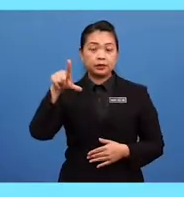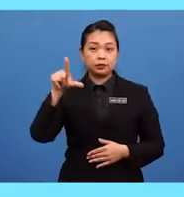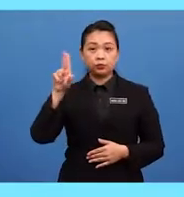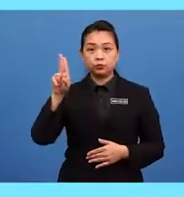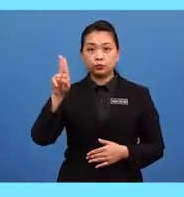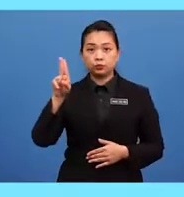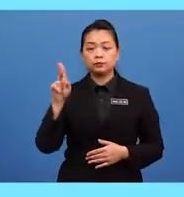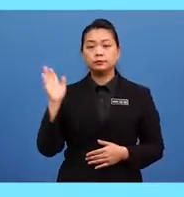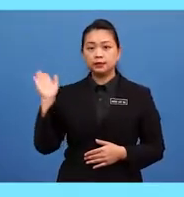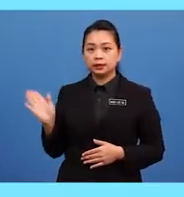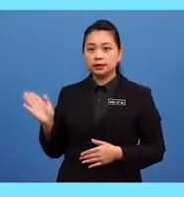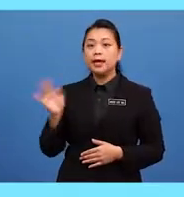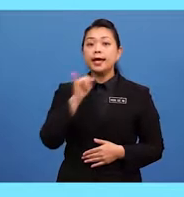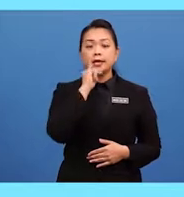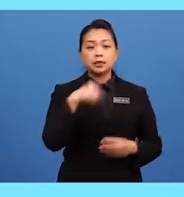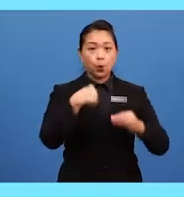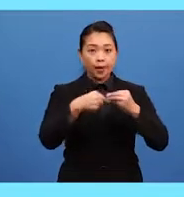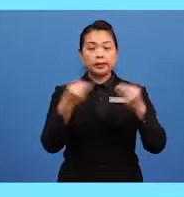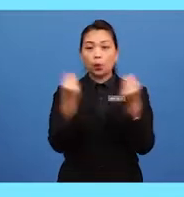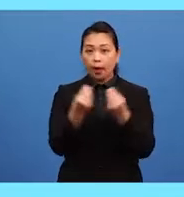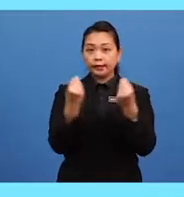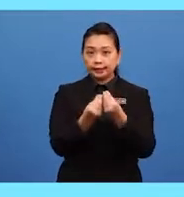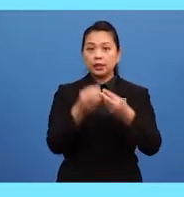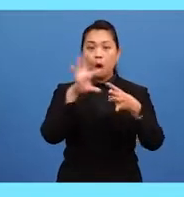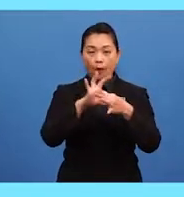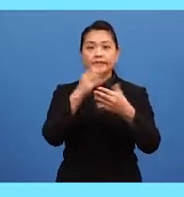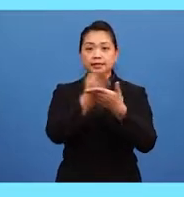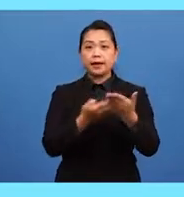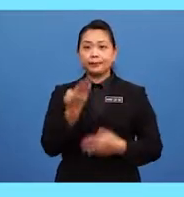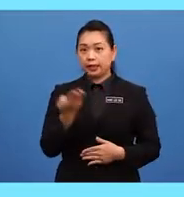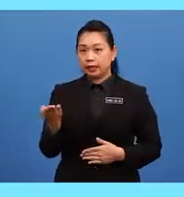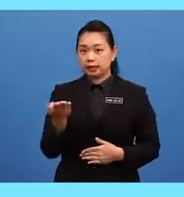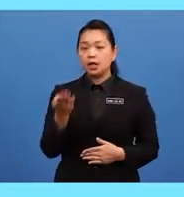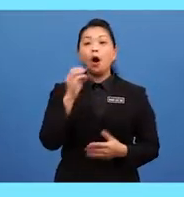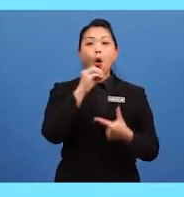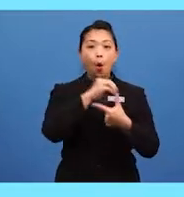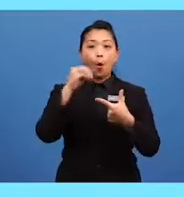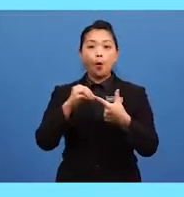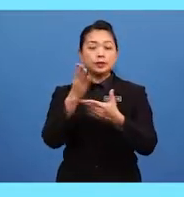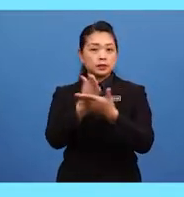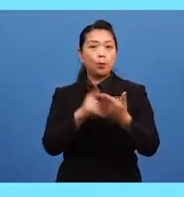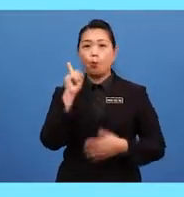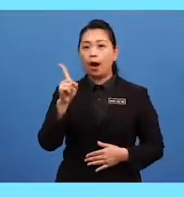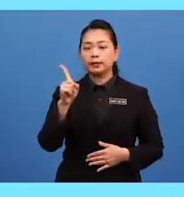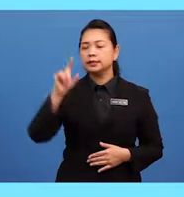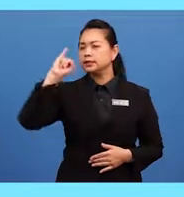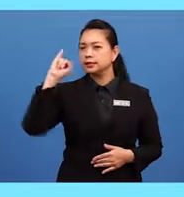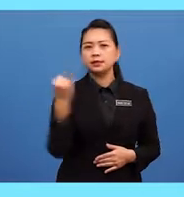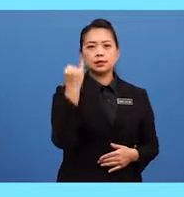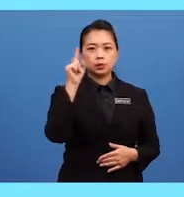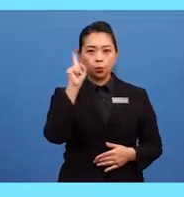Singular is when the quantity of something or someone is just one.